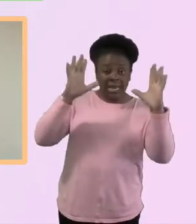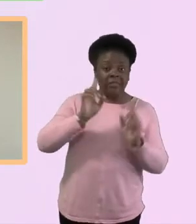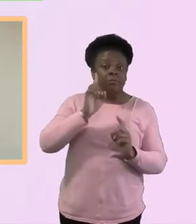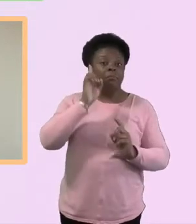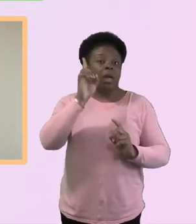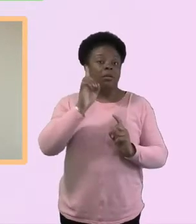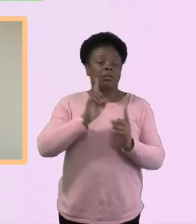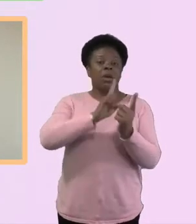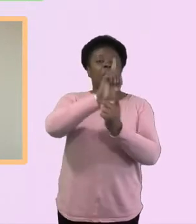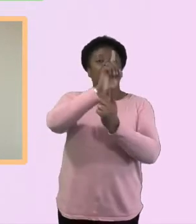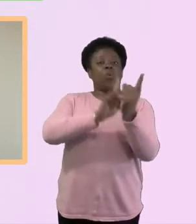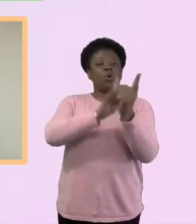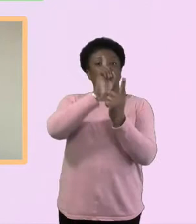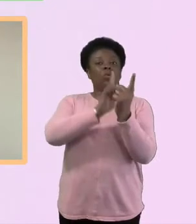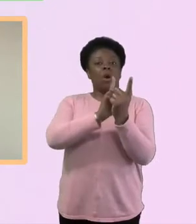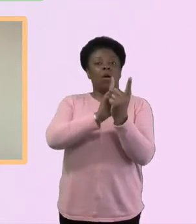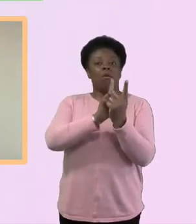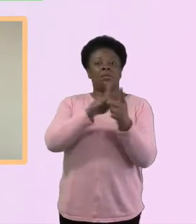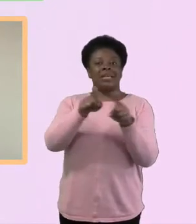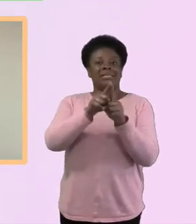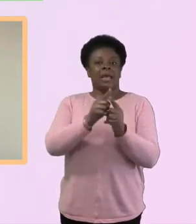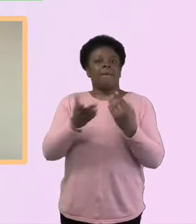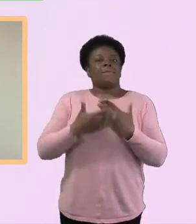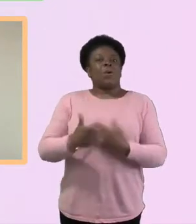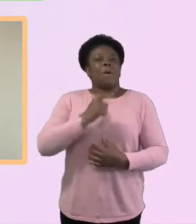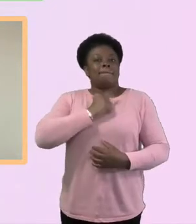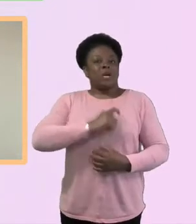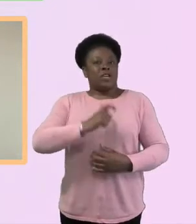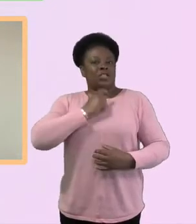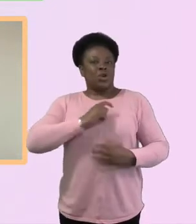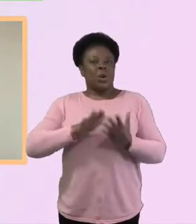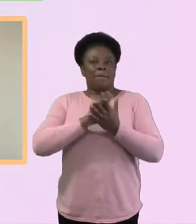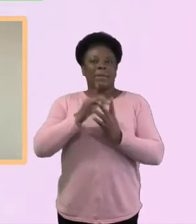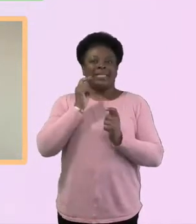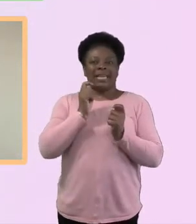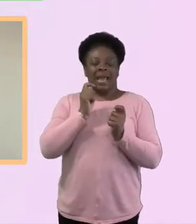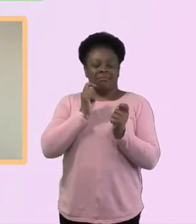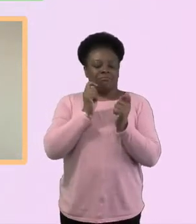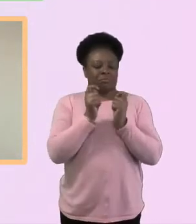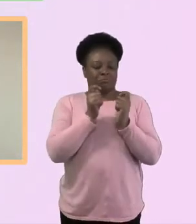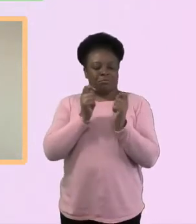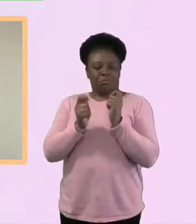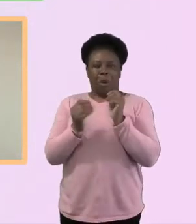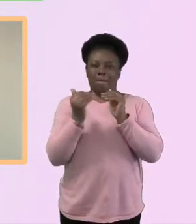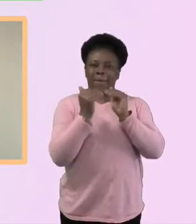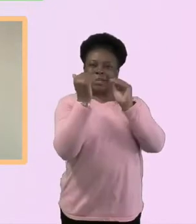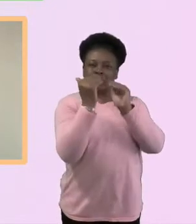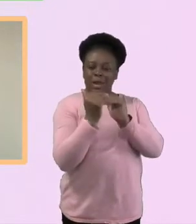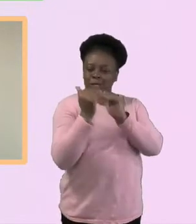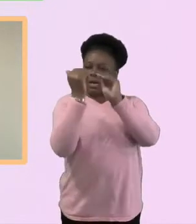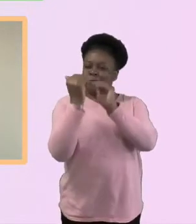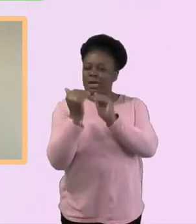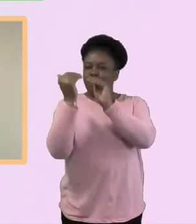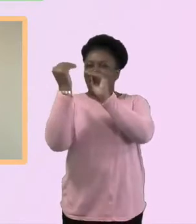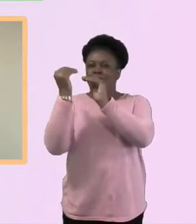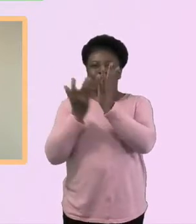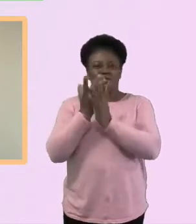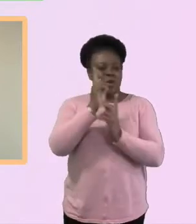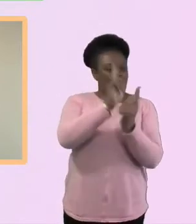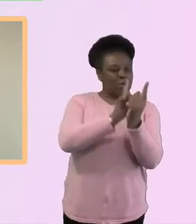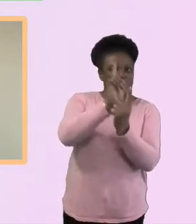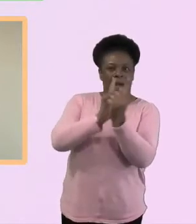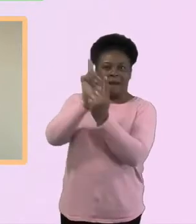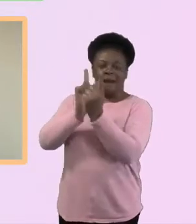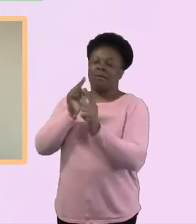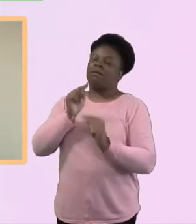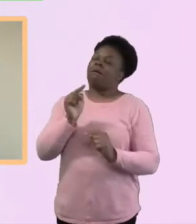personalised, you know, tailor-made, if you like, kind of relational dimension within each of those contexts, I thought,